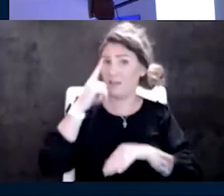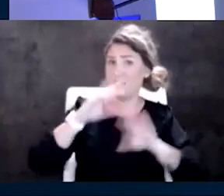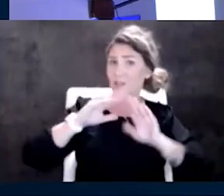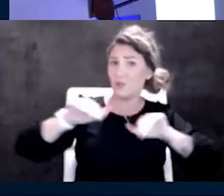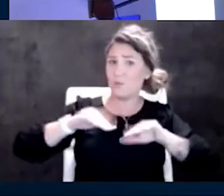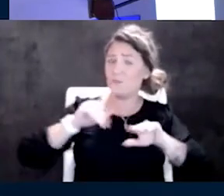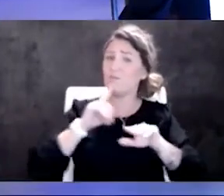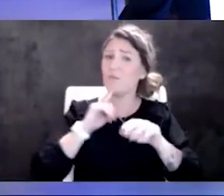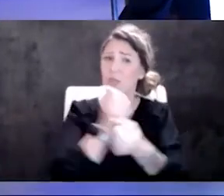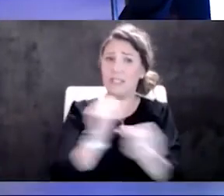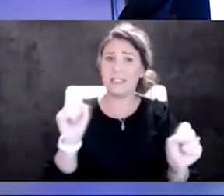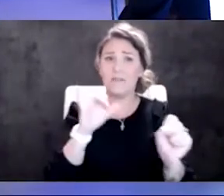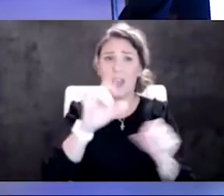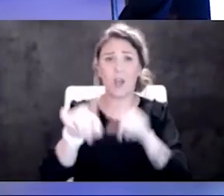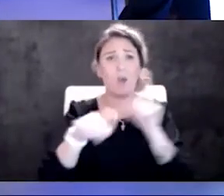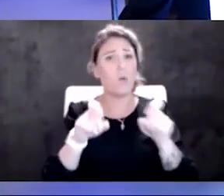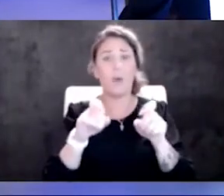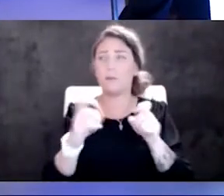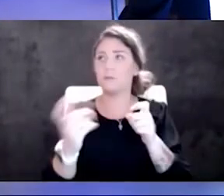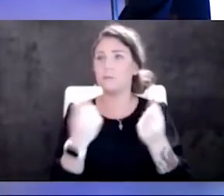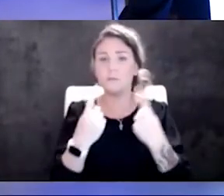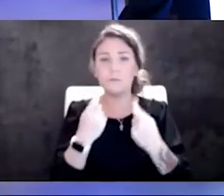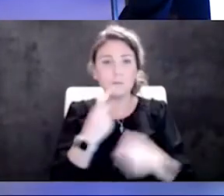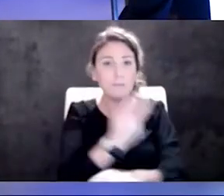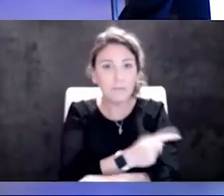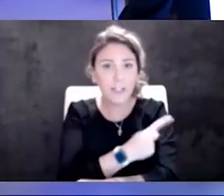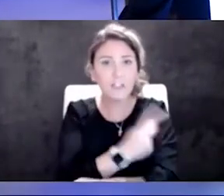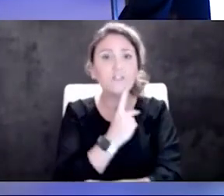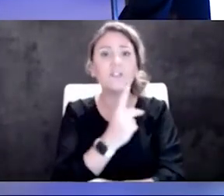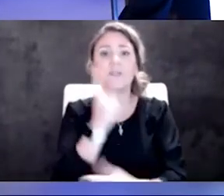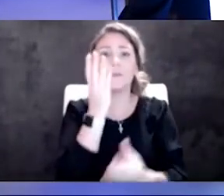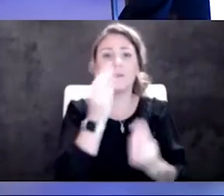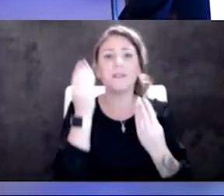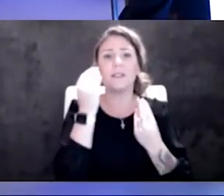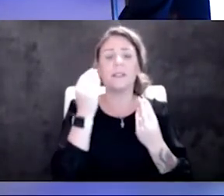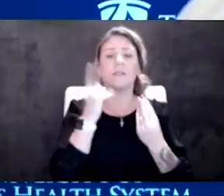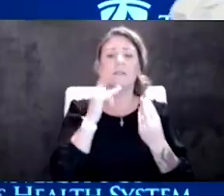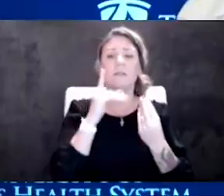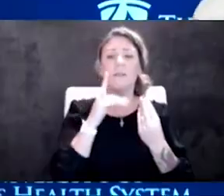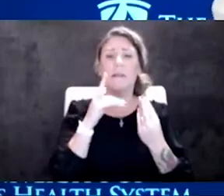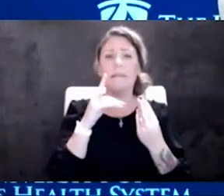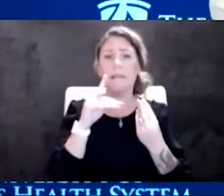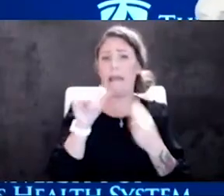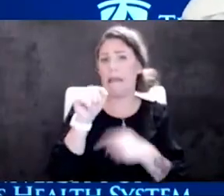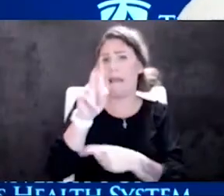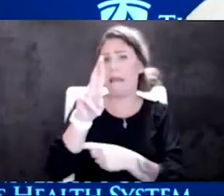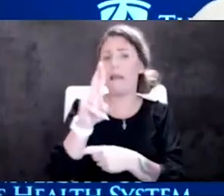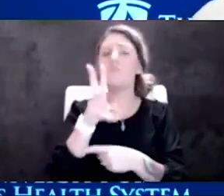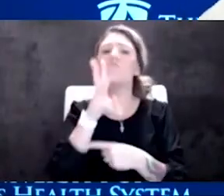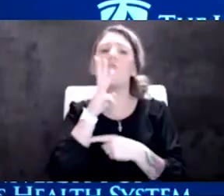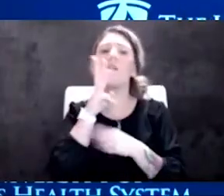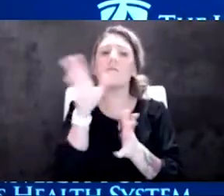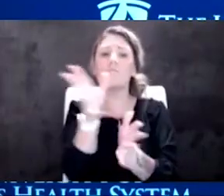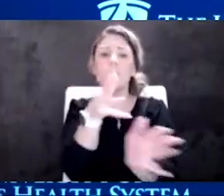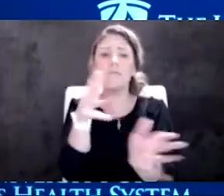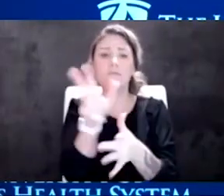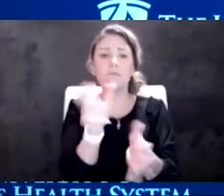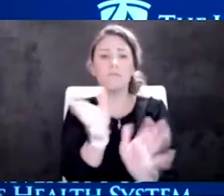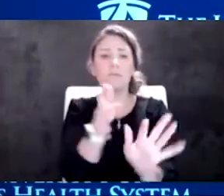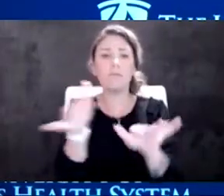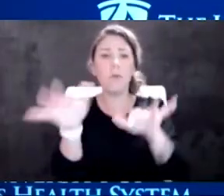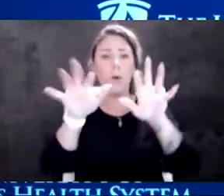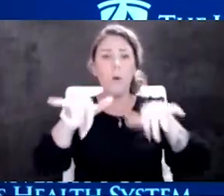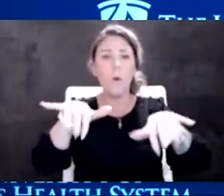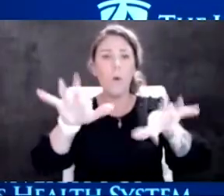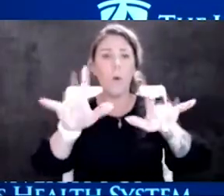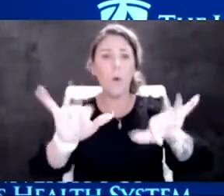You know, this question is going to be some patients. You just think about that, that, that air water mix and how there's such a current from the water and it's warm and it's